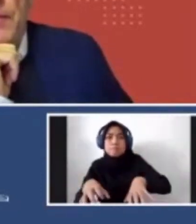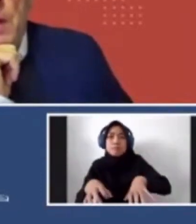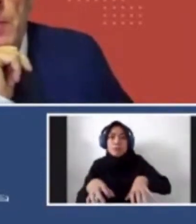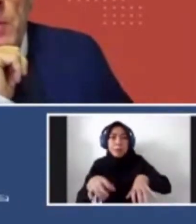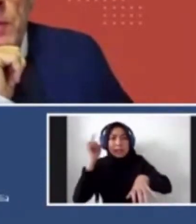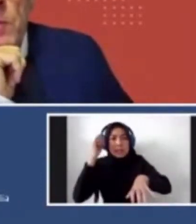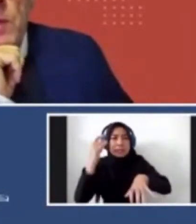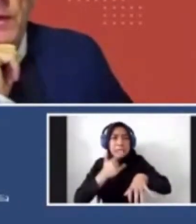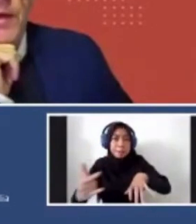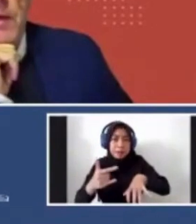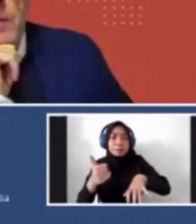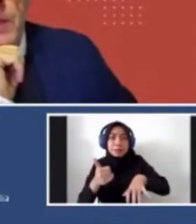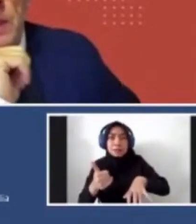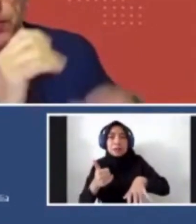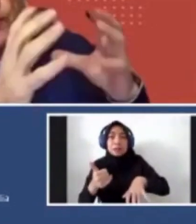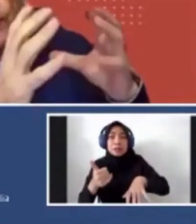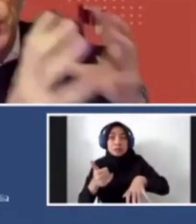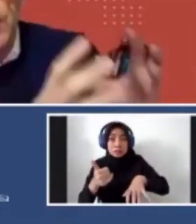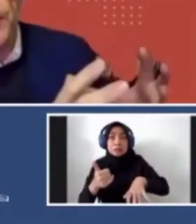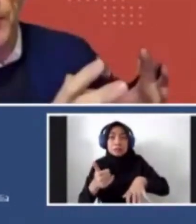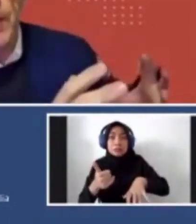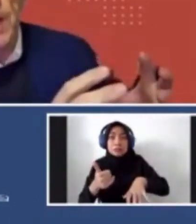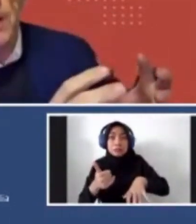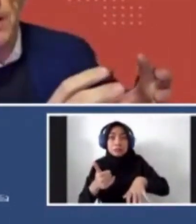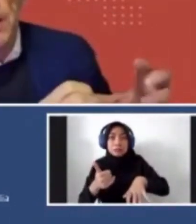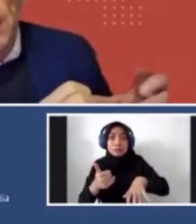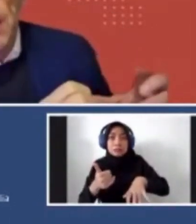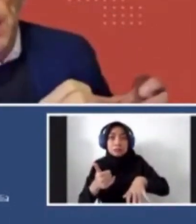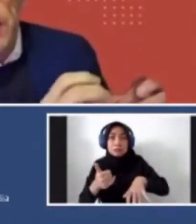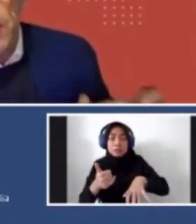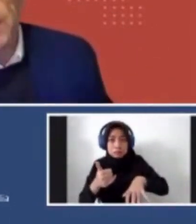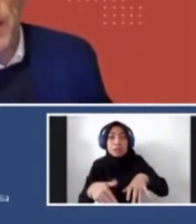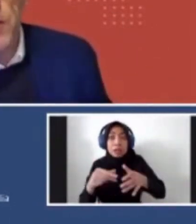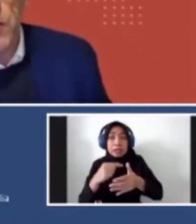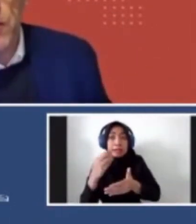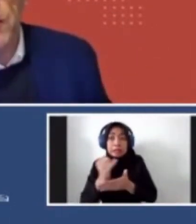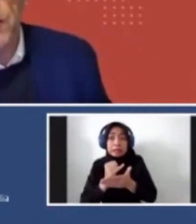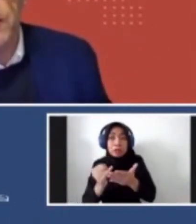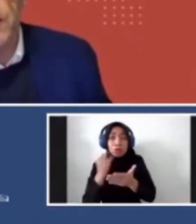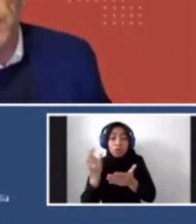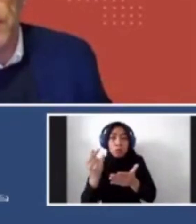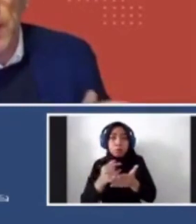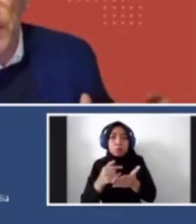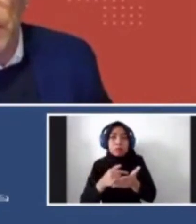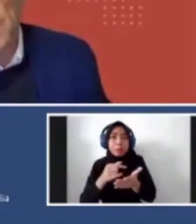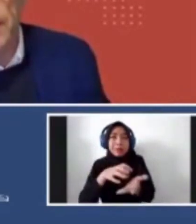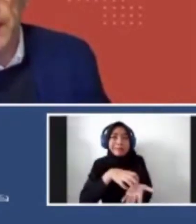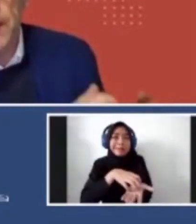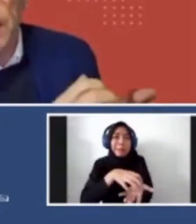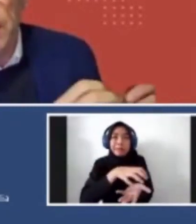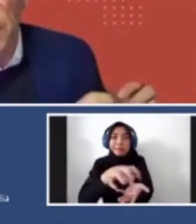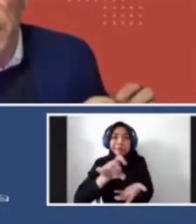conceive of. And I suppose that's one of the things it's a bit like permanent public art has a lot of limitations on it, you know,